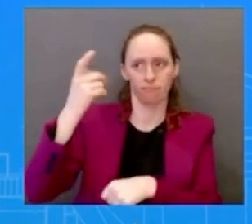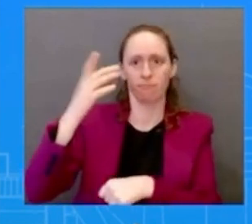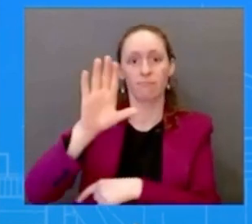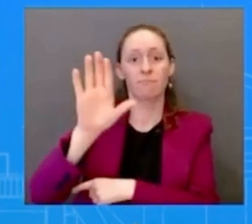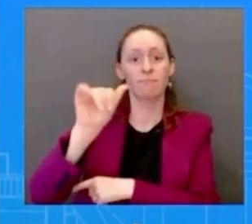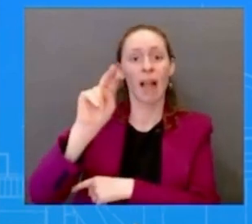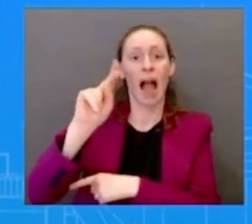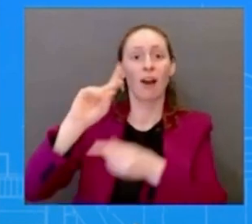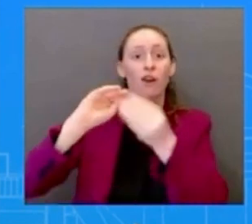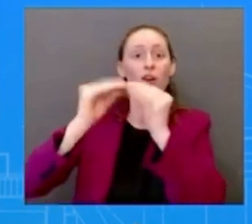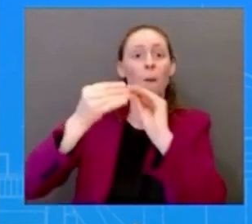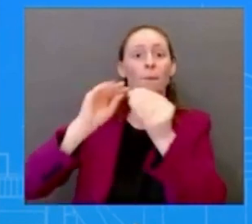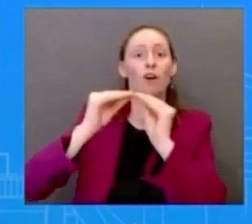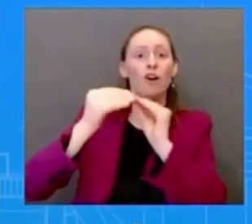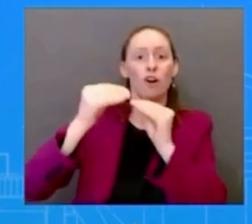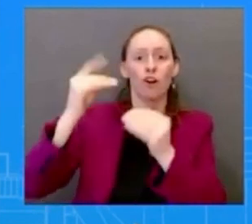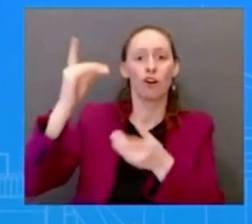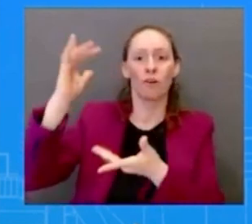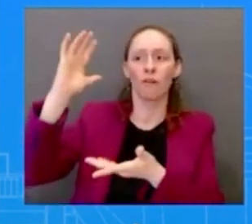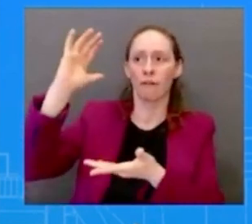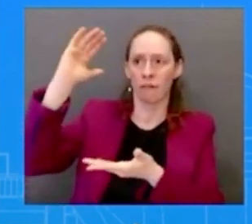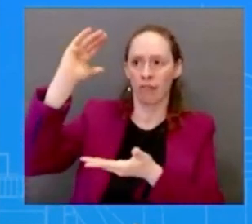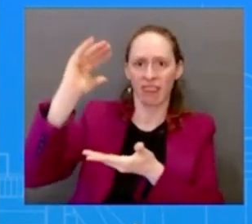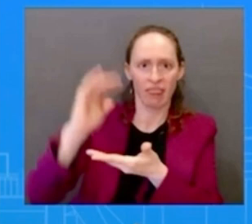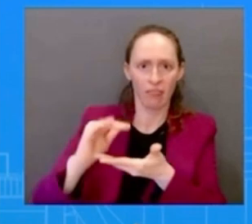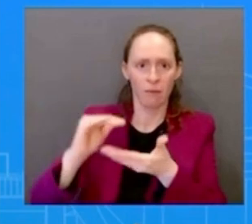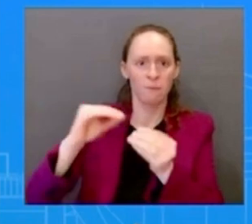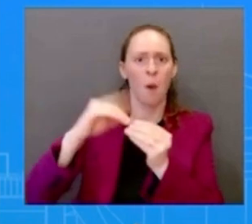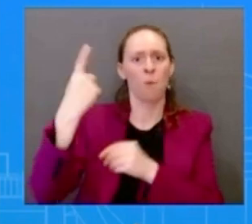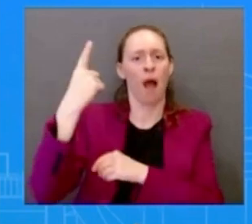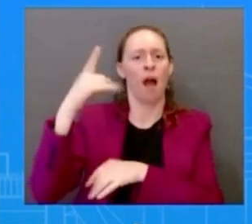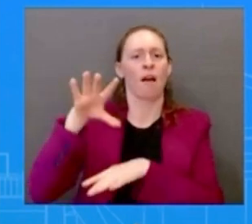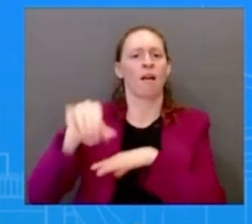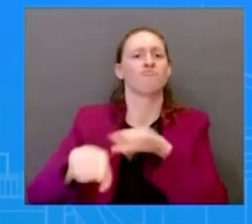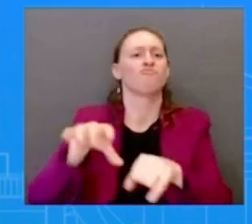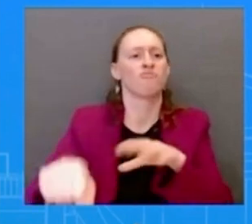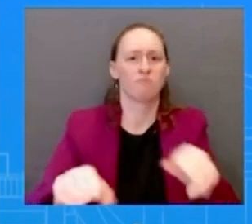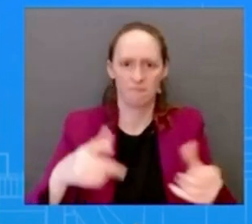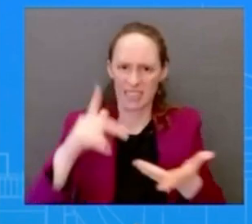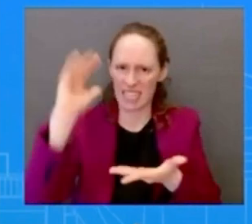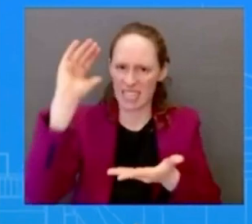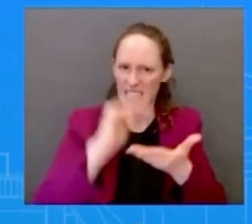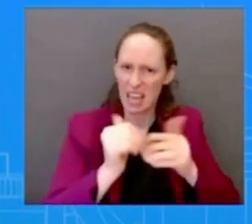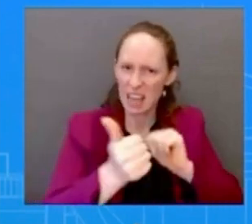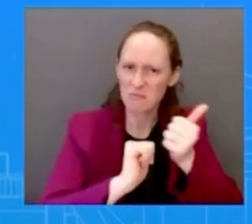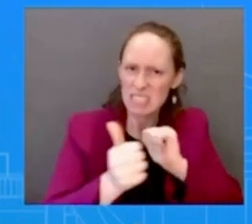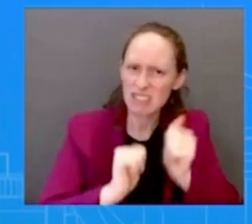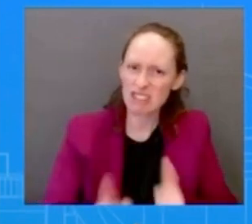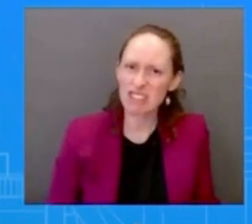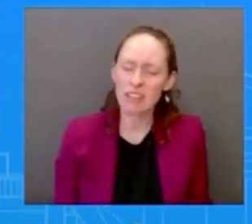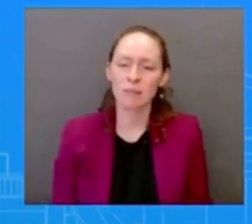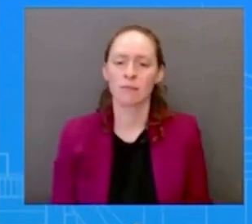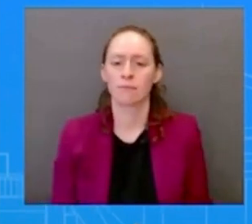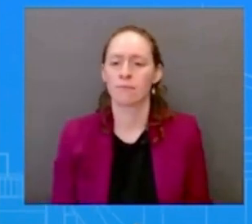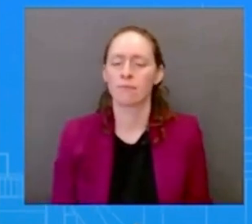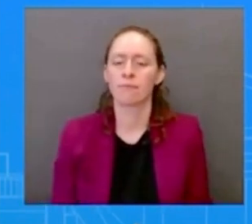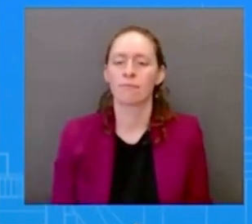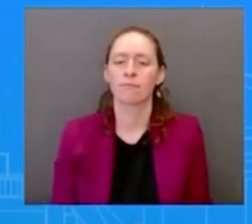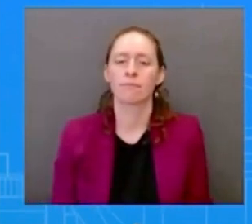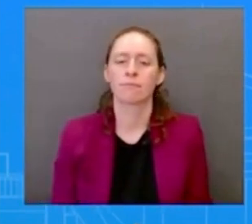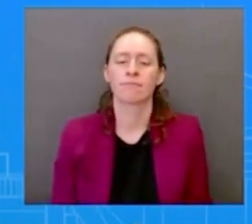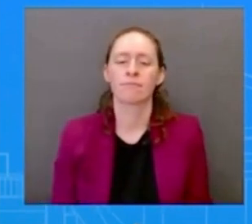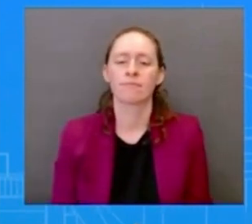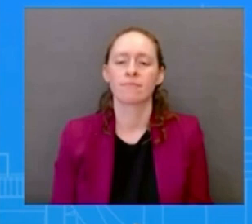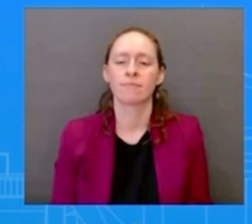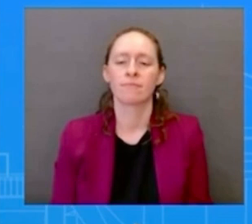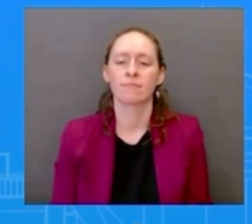with their own swiss their swiss counterparts which is important and so we're glad that the swiss uh swiss central bank provided a reassurance and in the form